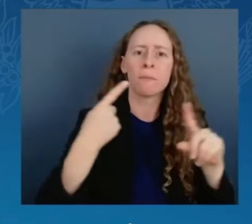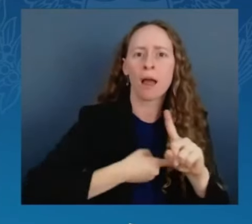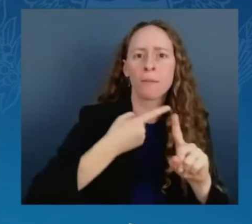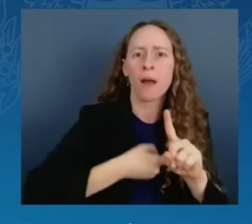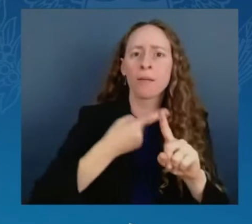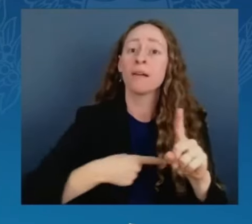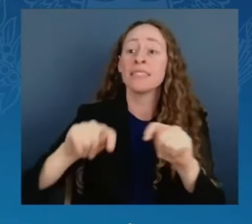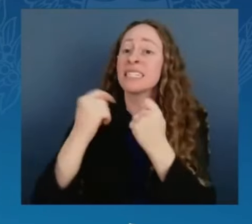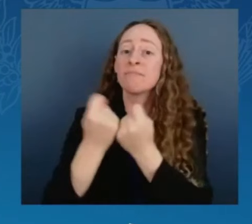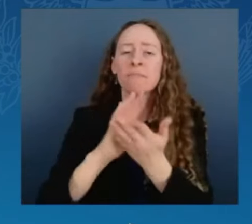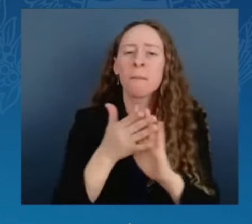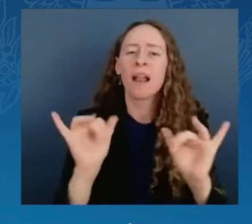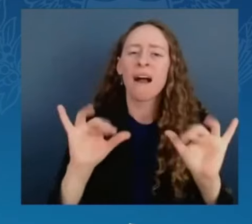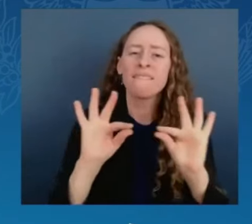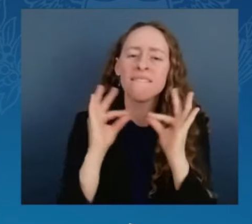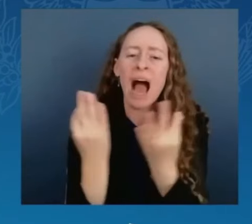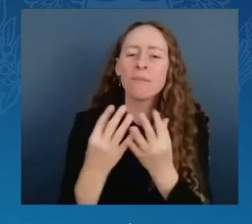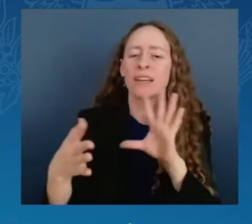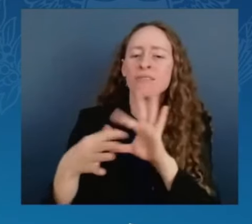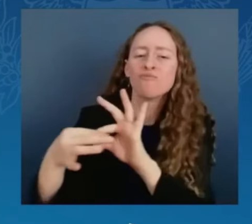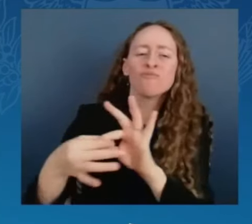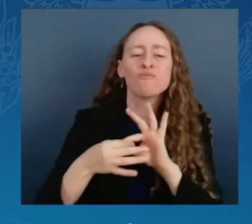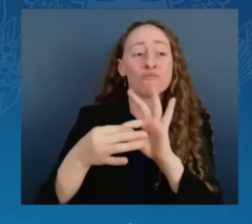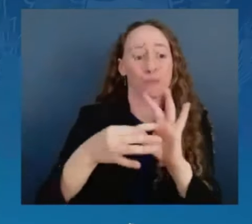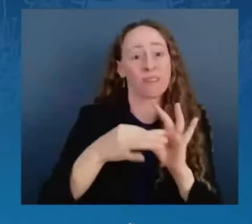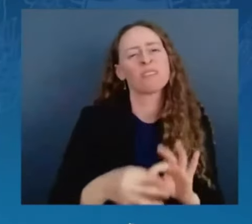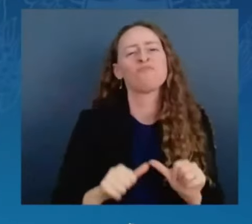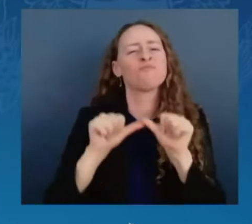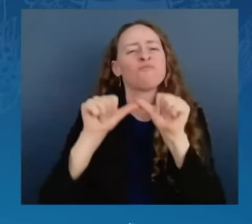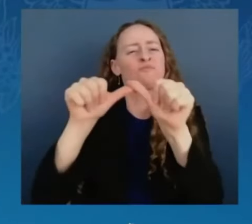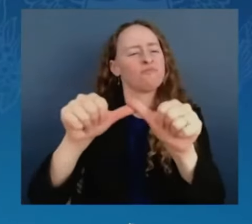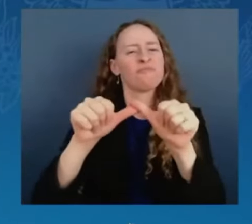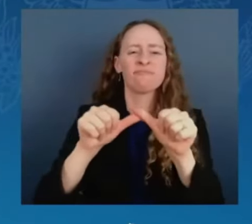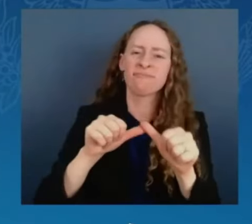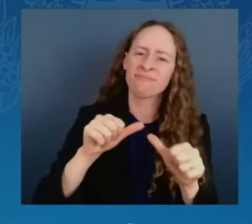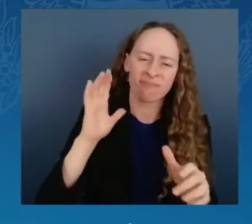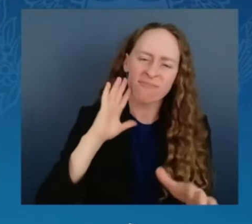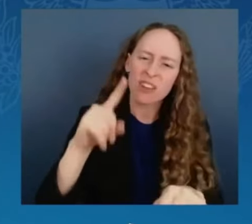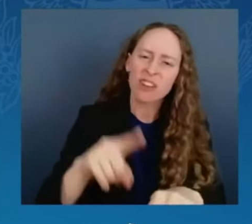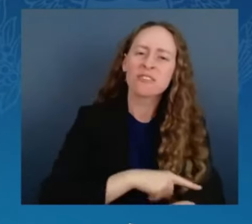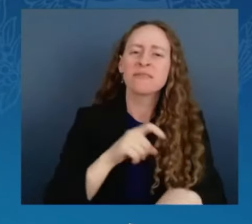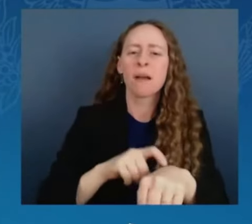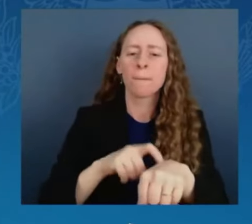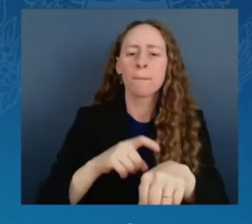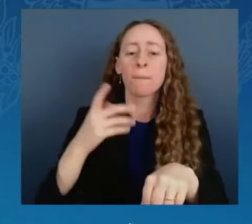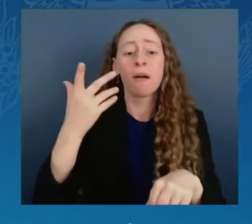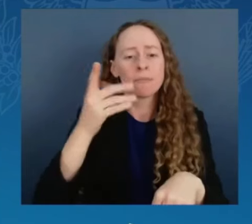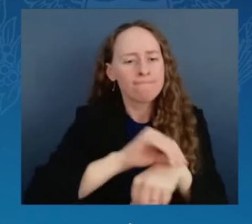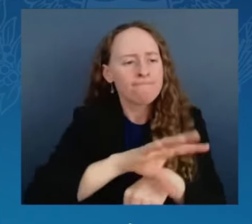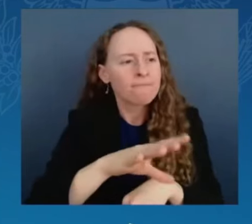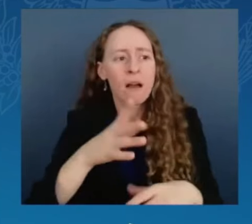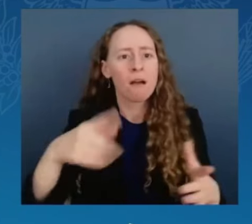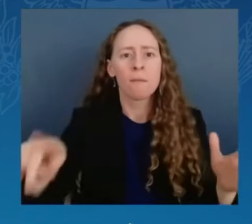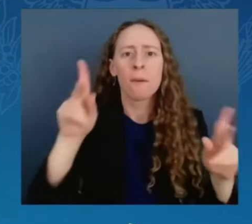And you make the people around you better in every way. And when you play, you